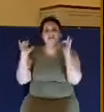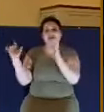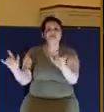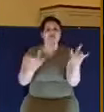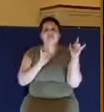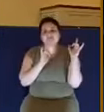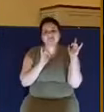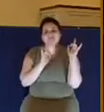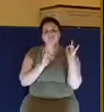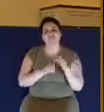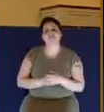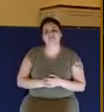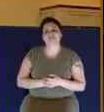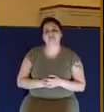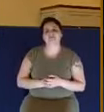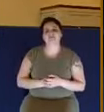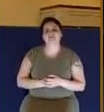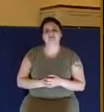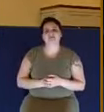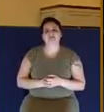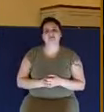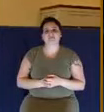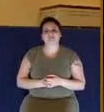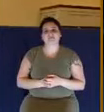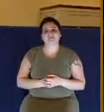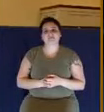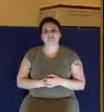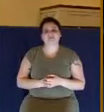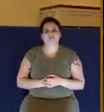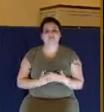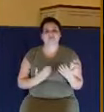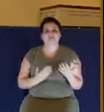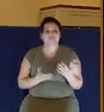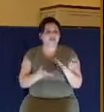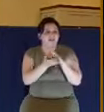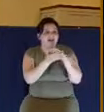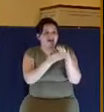when it comes to other people. Show kindness.